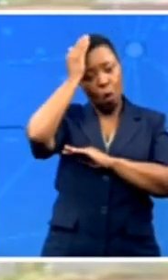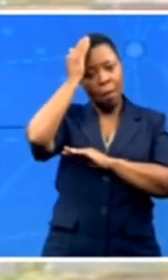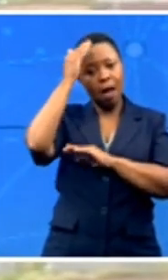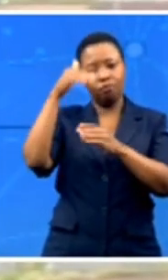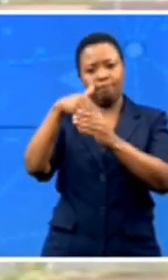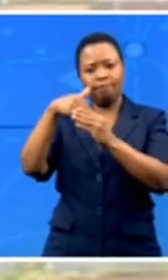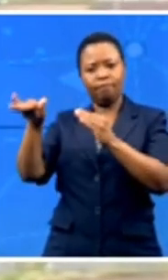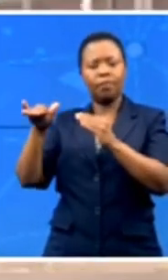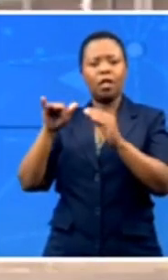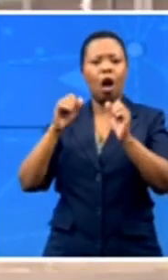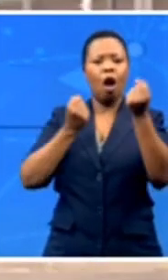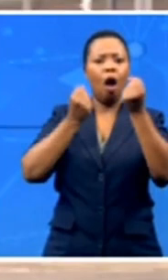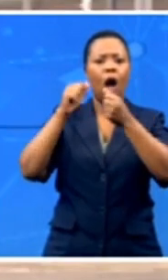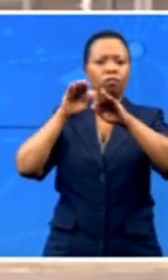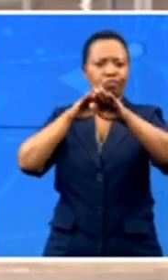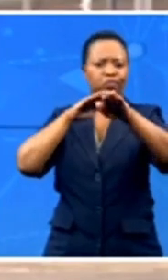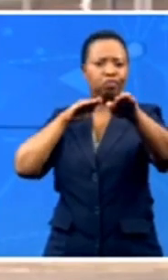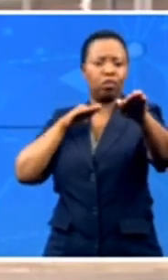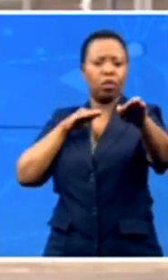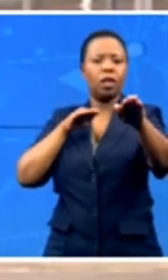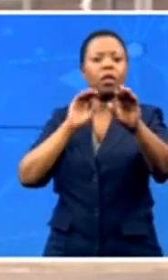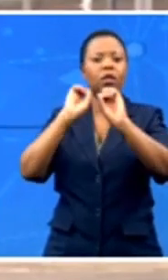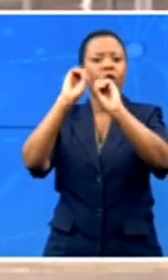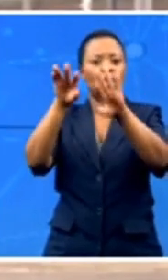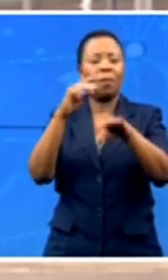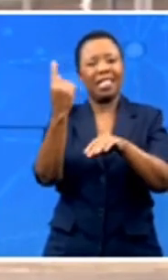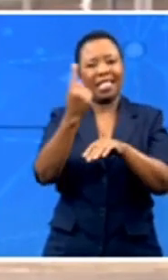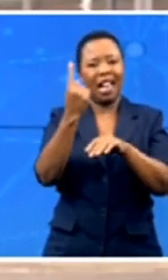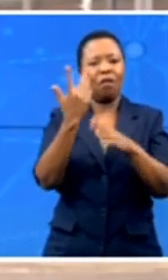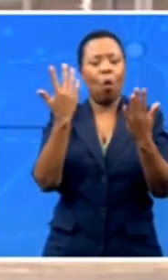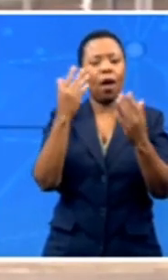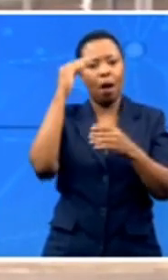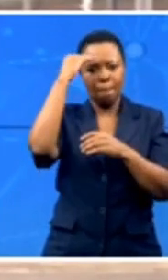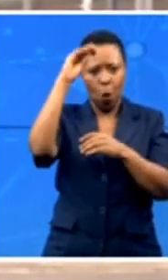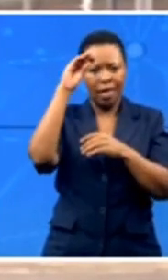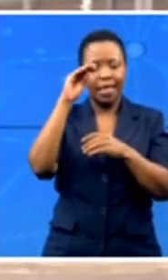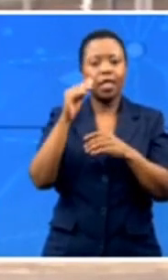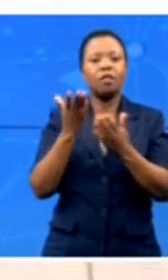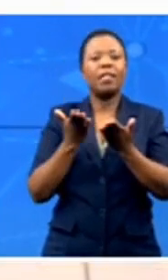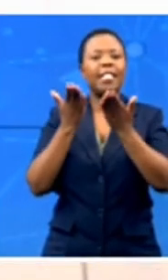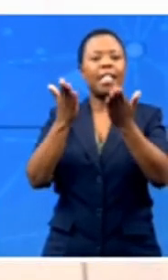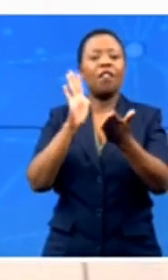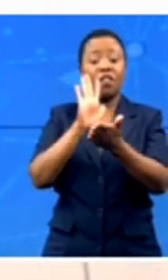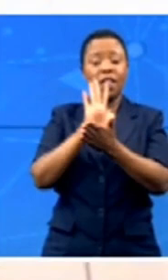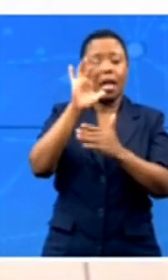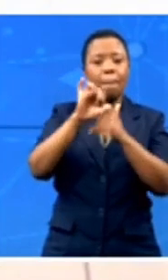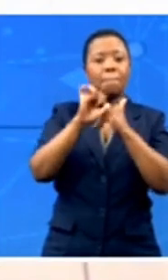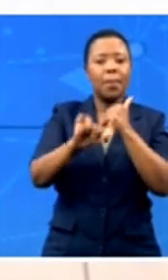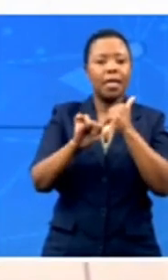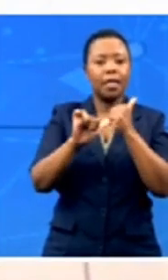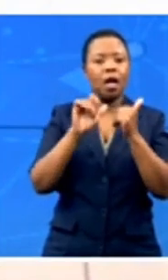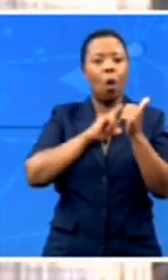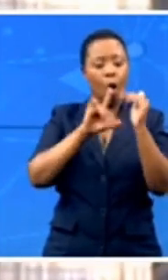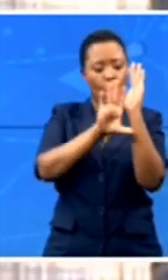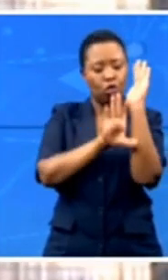himself over to authorities. He was to serve his 15-month prison sentence handed to him by the Constitutional Court for contempt of court.